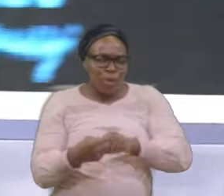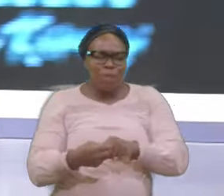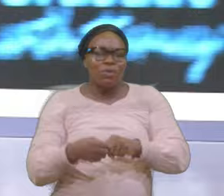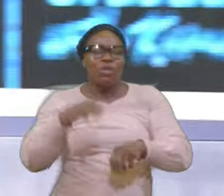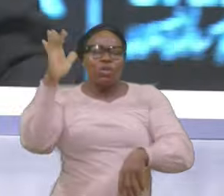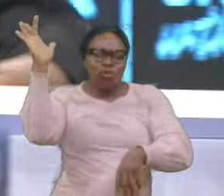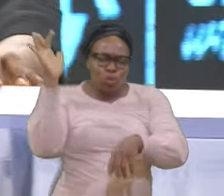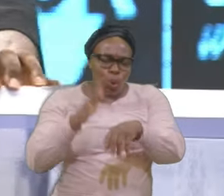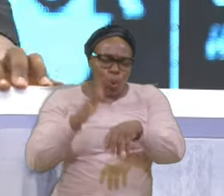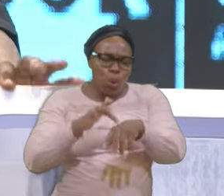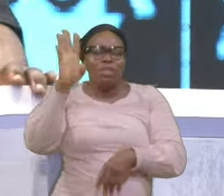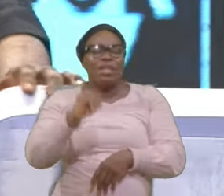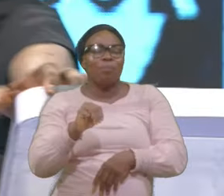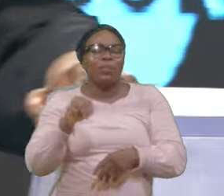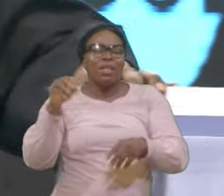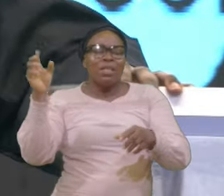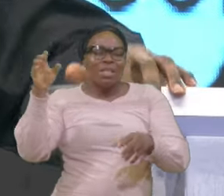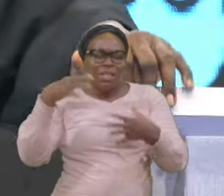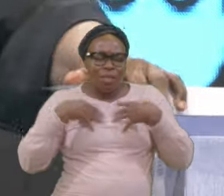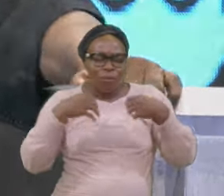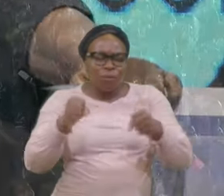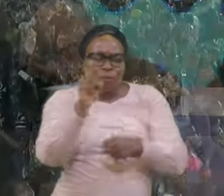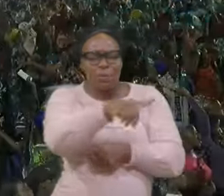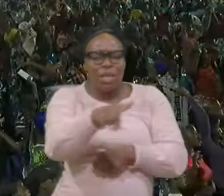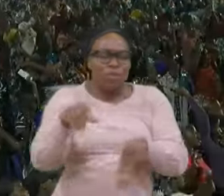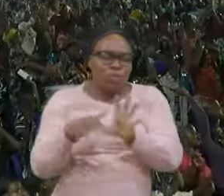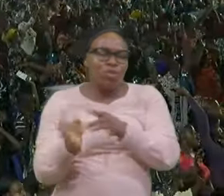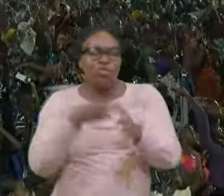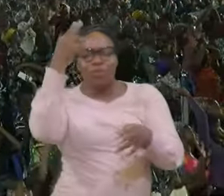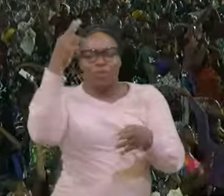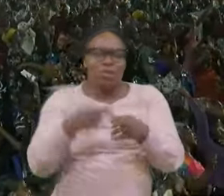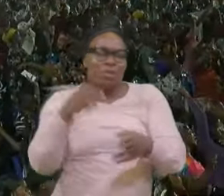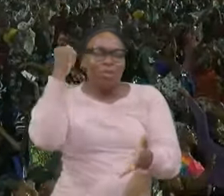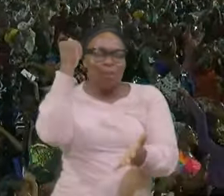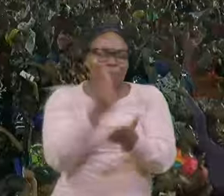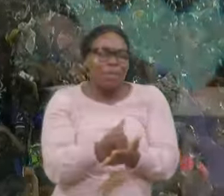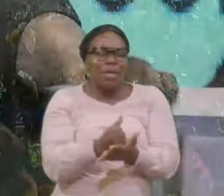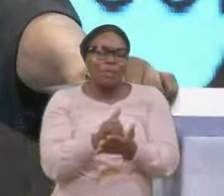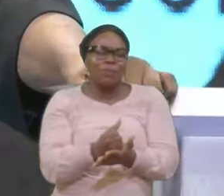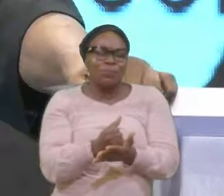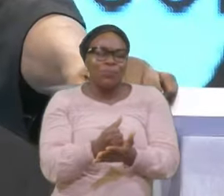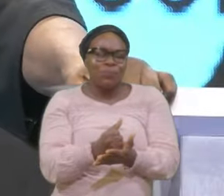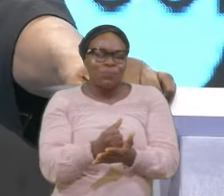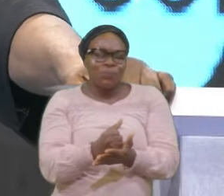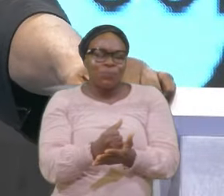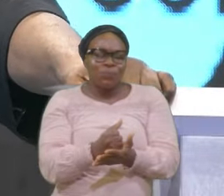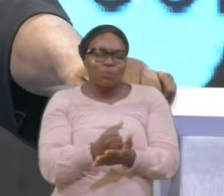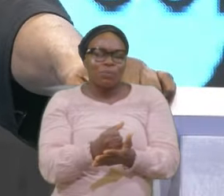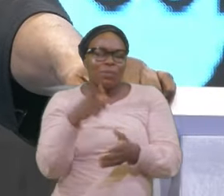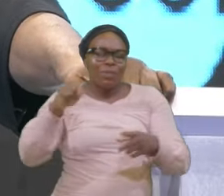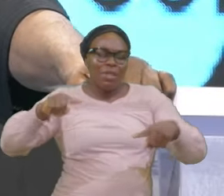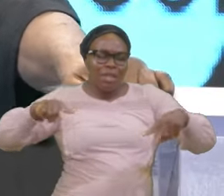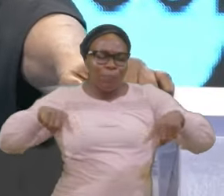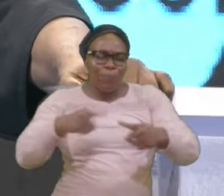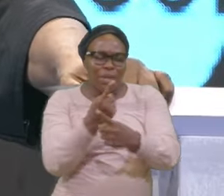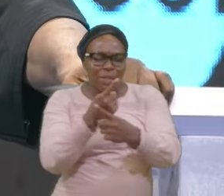Heal Them In Jesus Name The Pain I Command